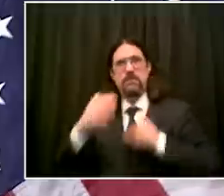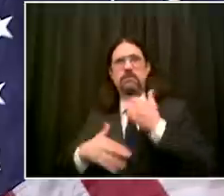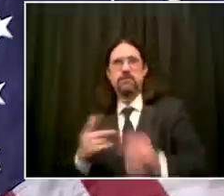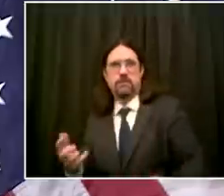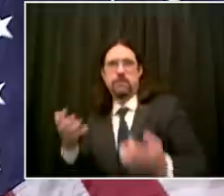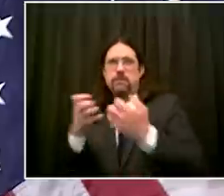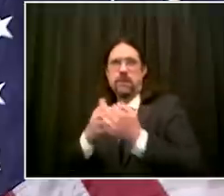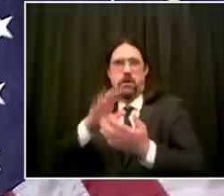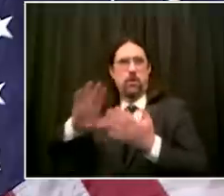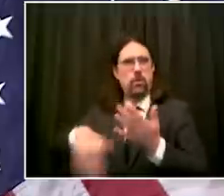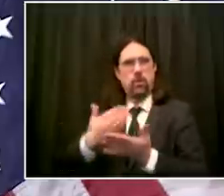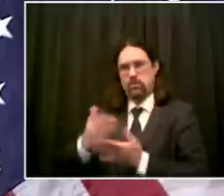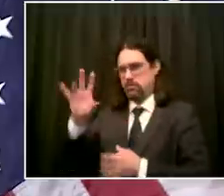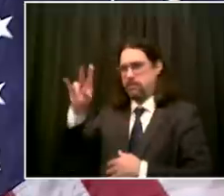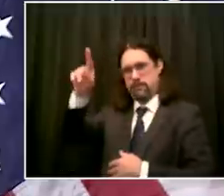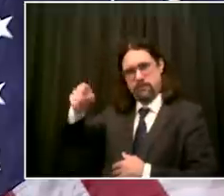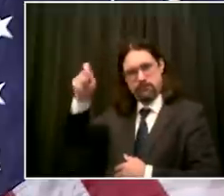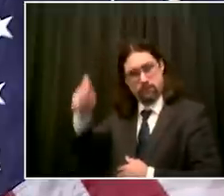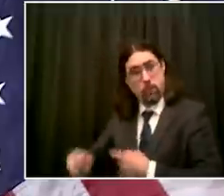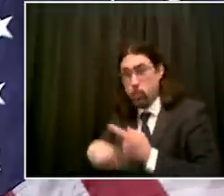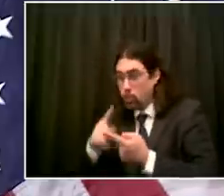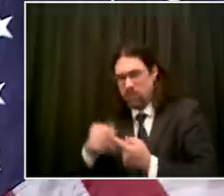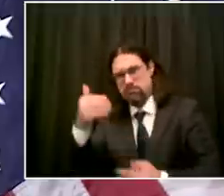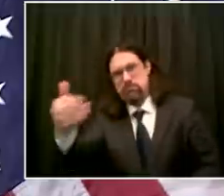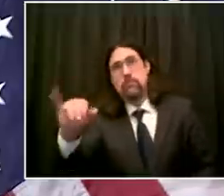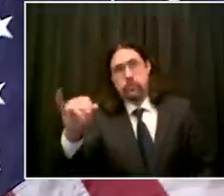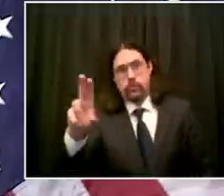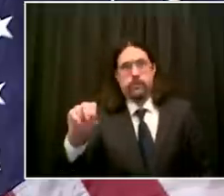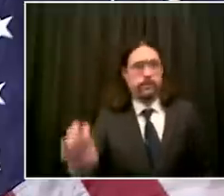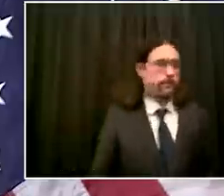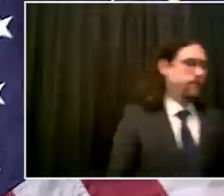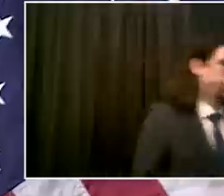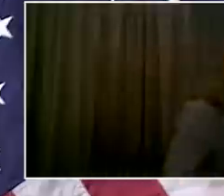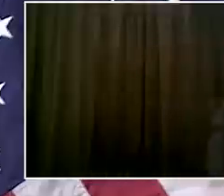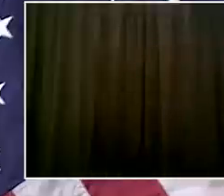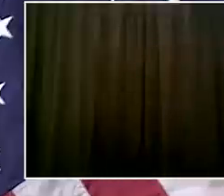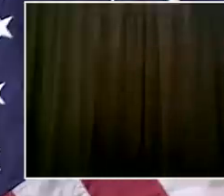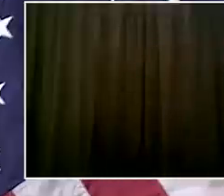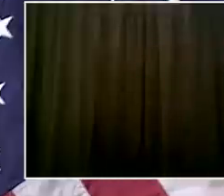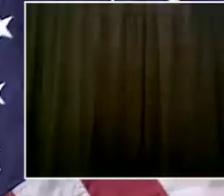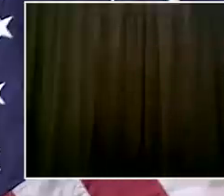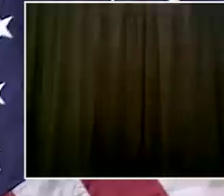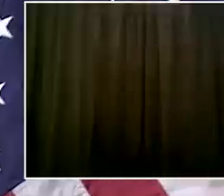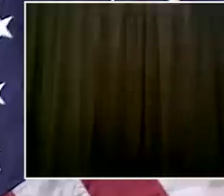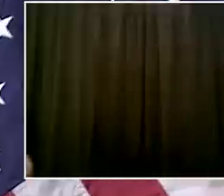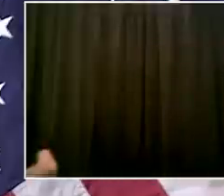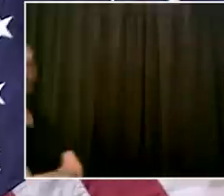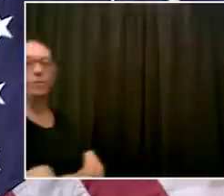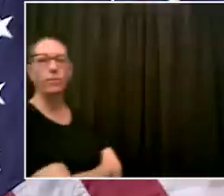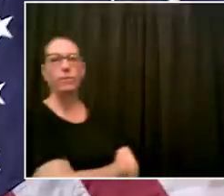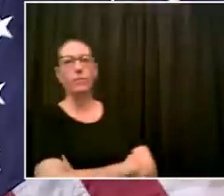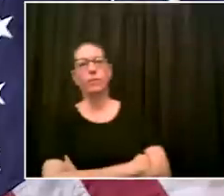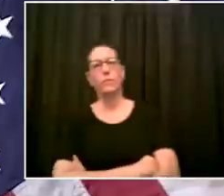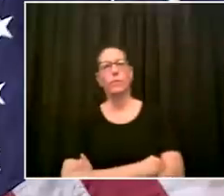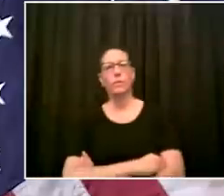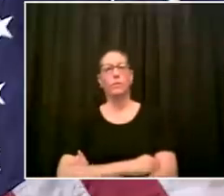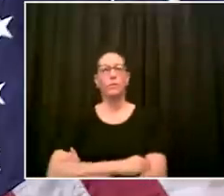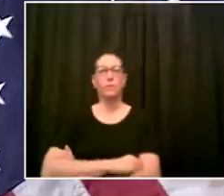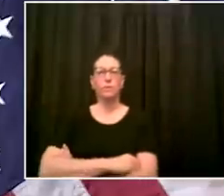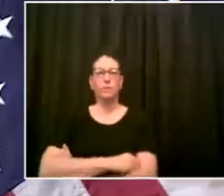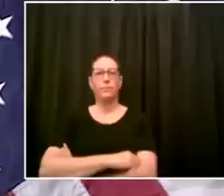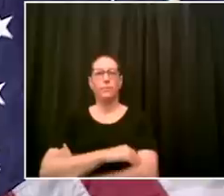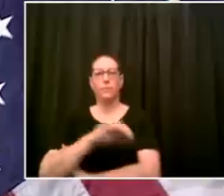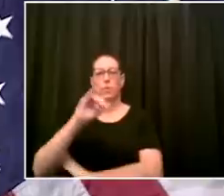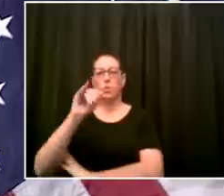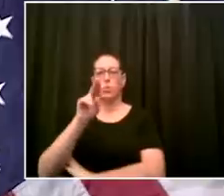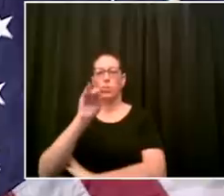oh hi good morning mr mayor how are you doing today i'm doing well juliet how are you i'm fine thank you